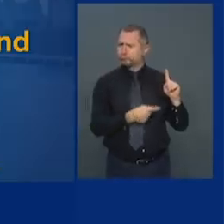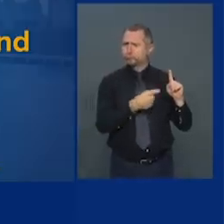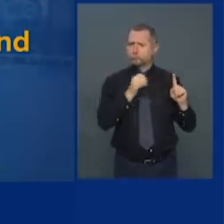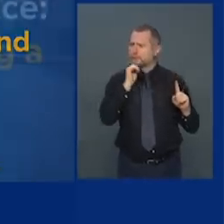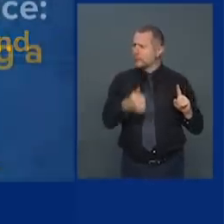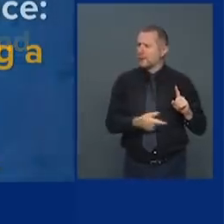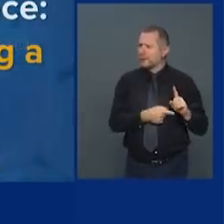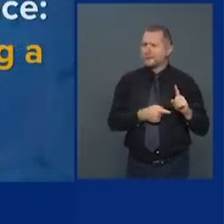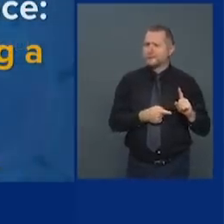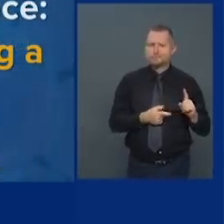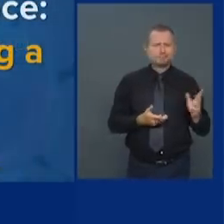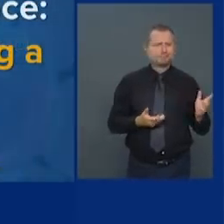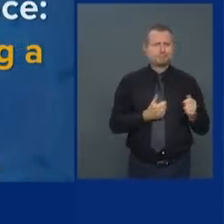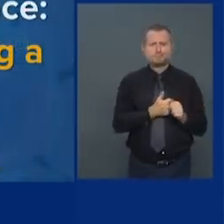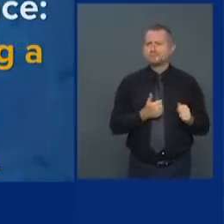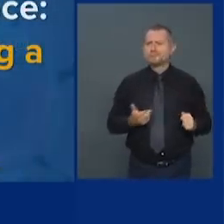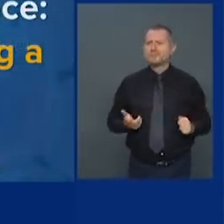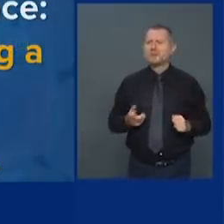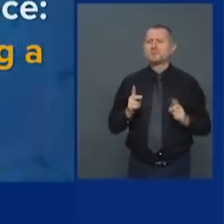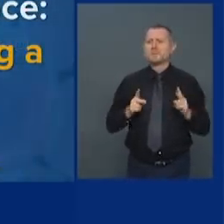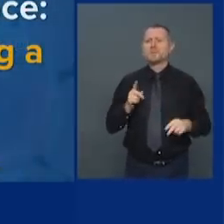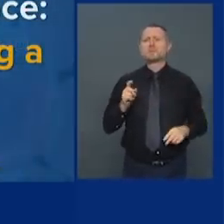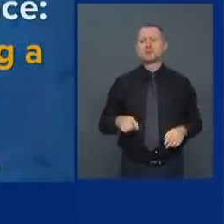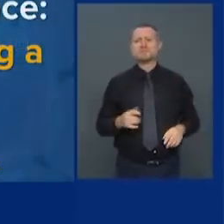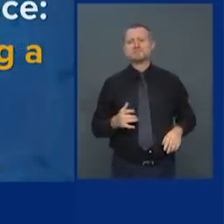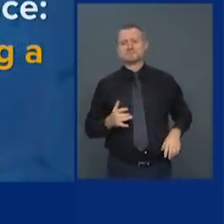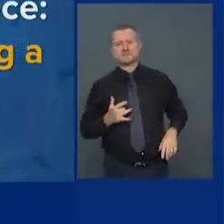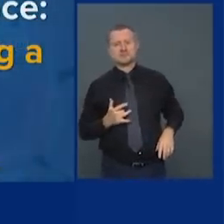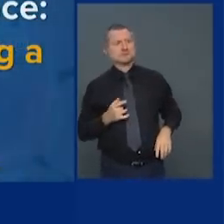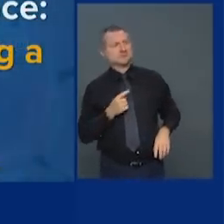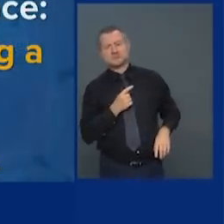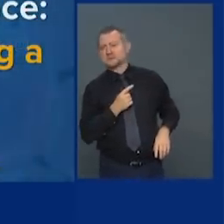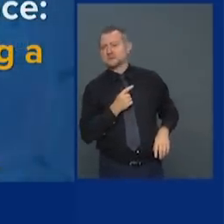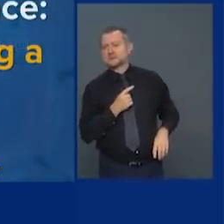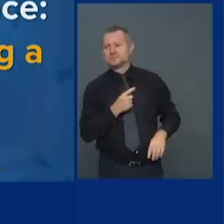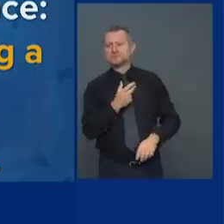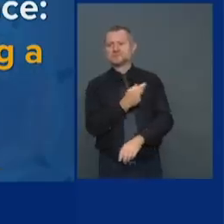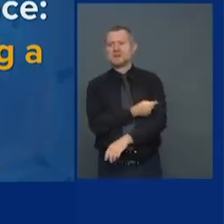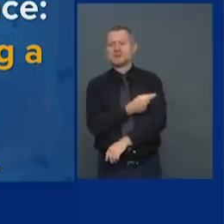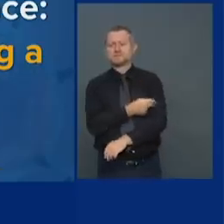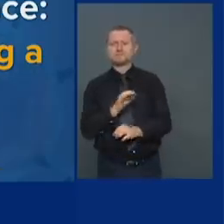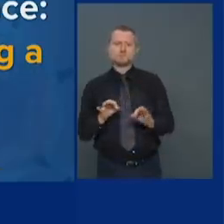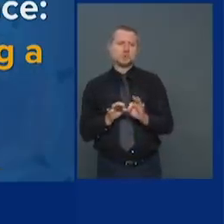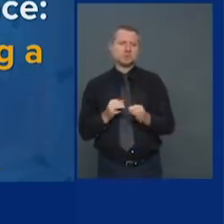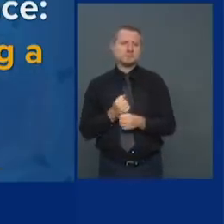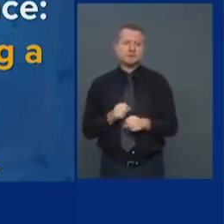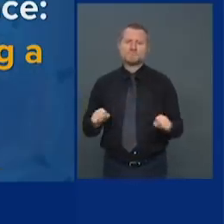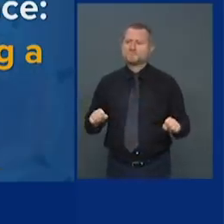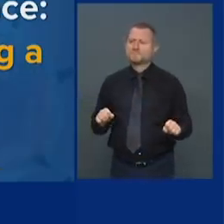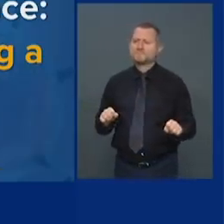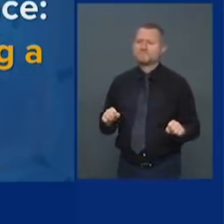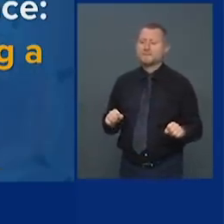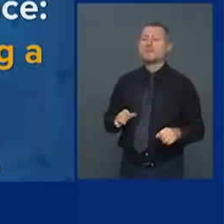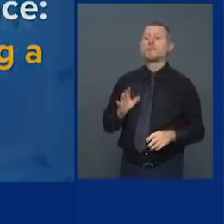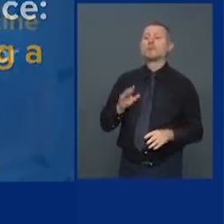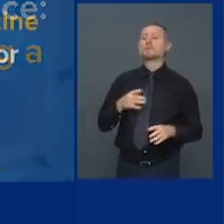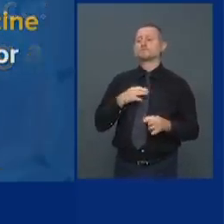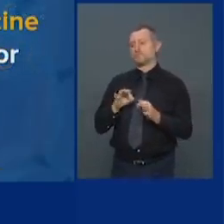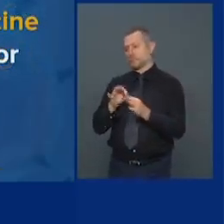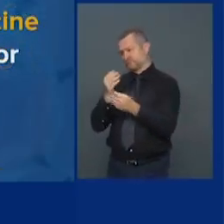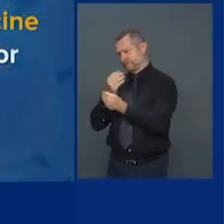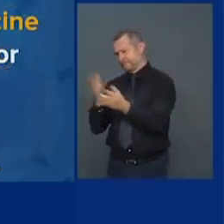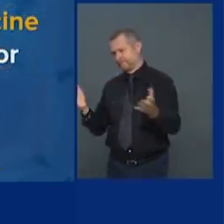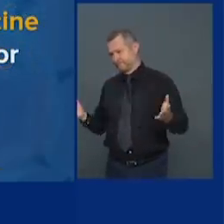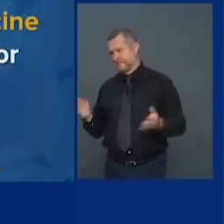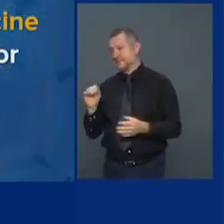people have to feel that it's safe we want to make sure we can tell new yorkers it's safe and then we want to have a